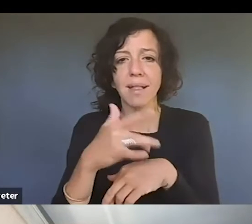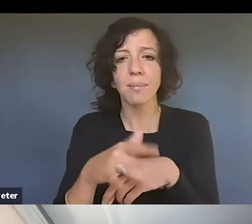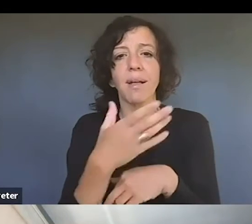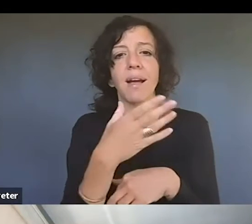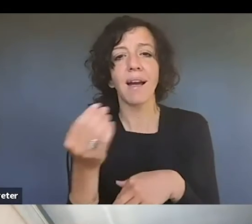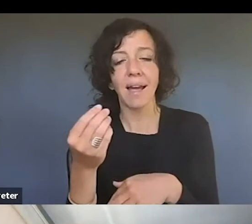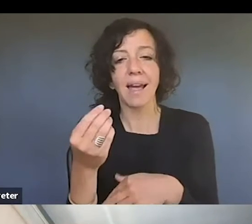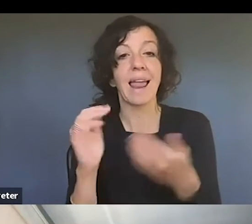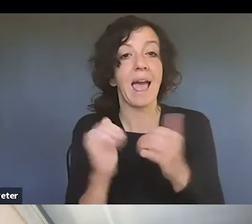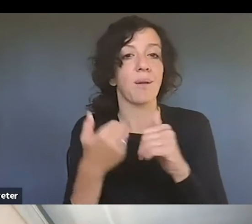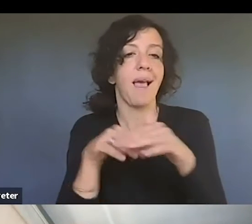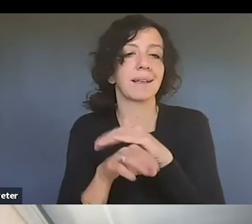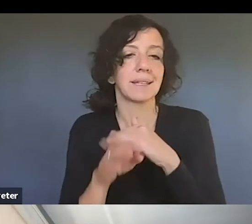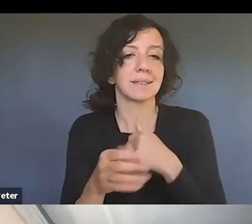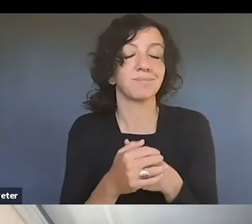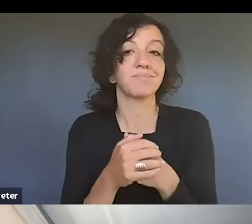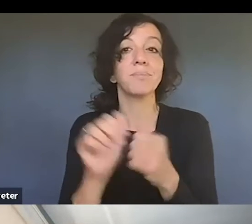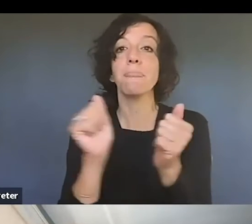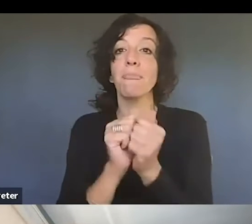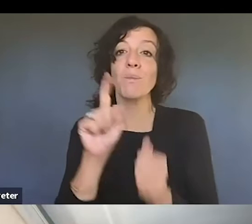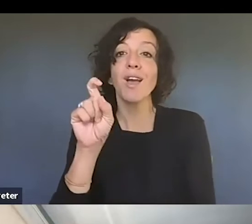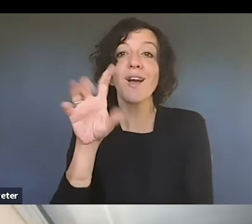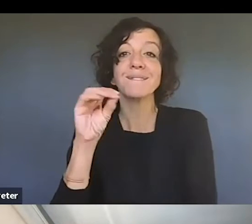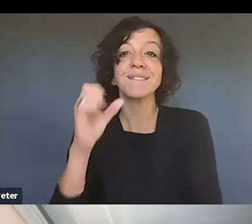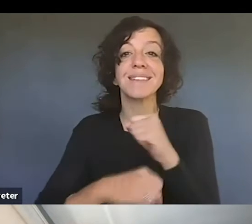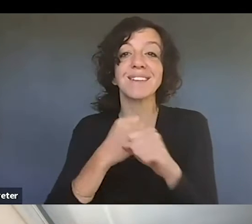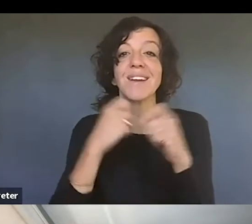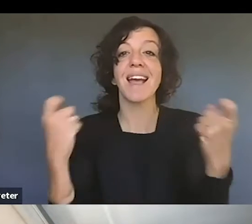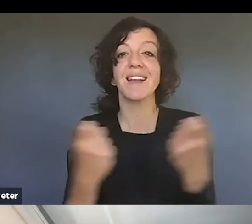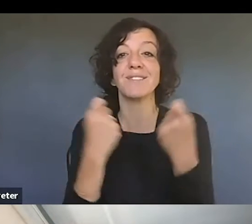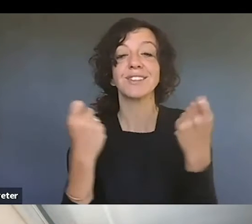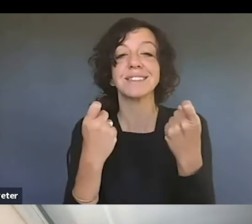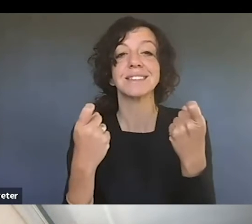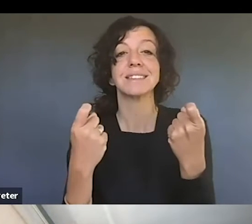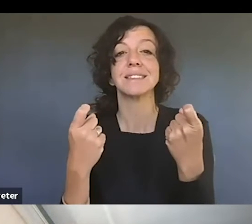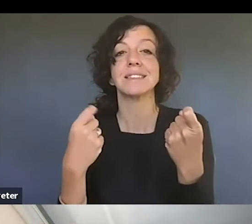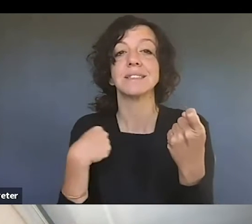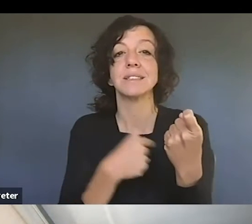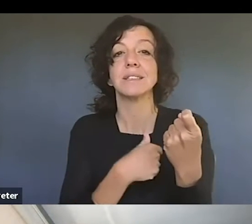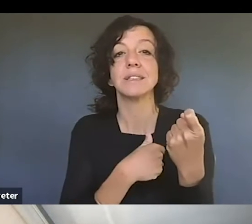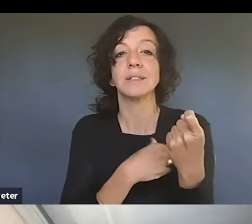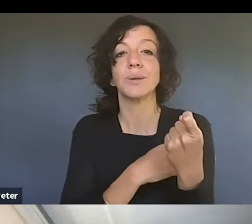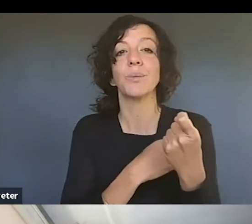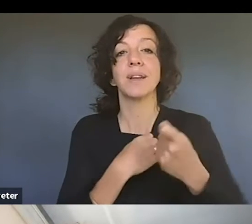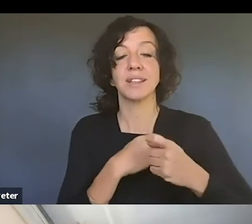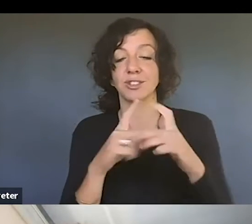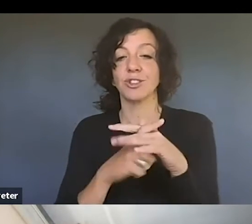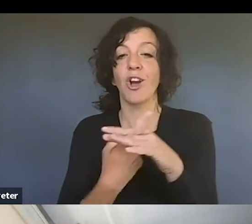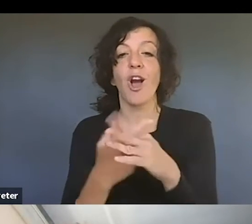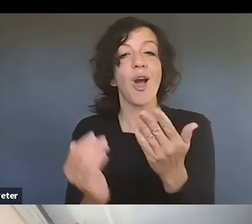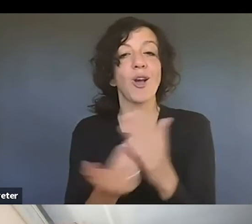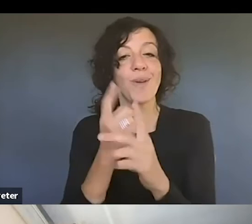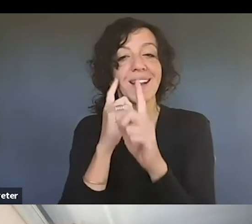So with our 150 year anniversary, I mentioned earlier, we launched a new initiative called Engage Your Creativity,